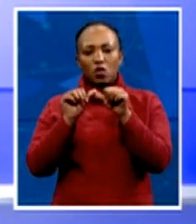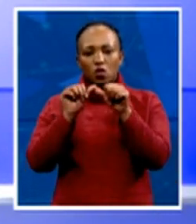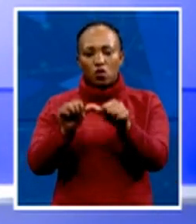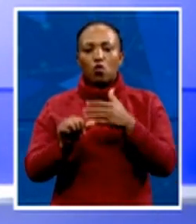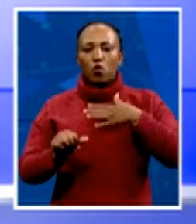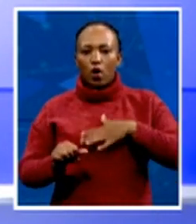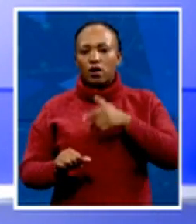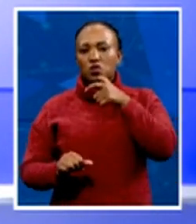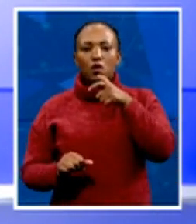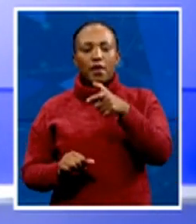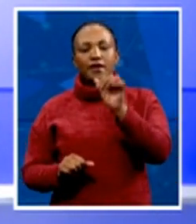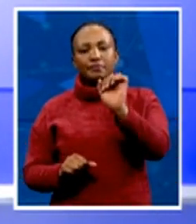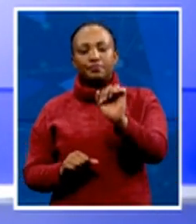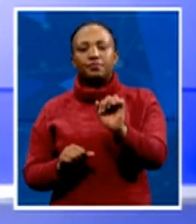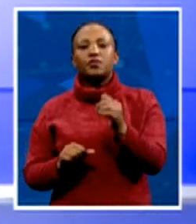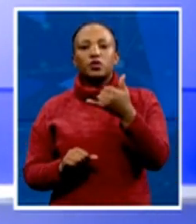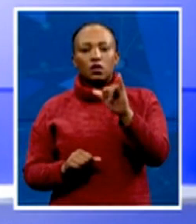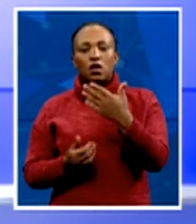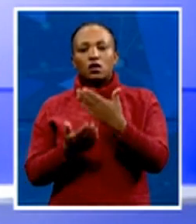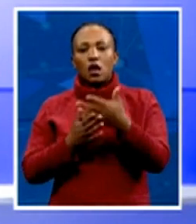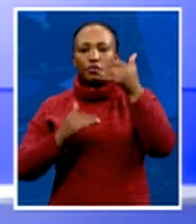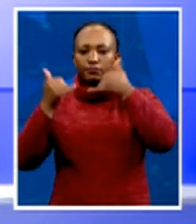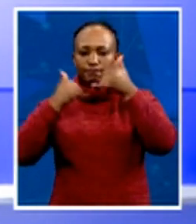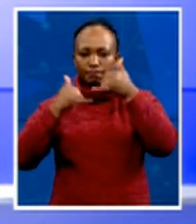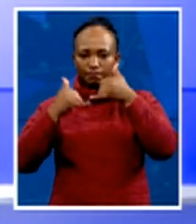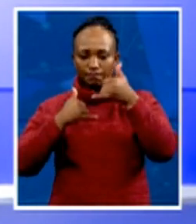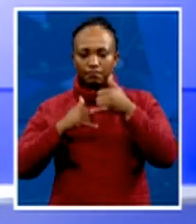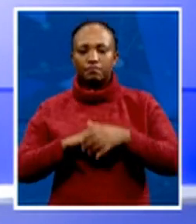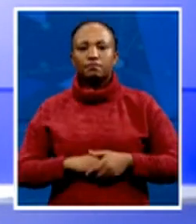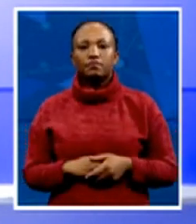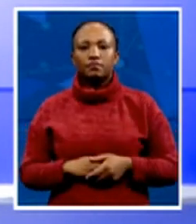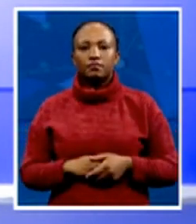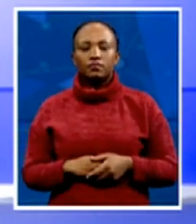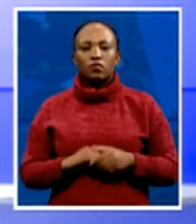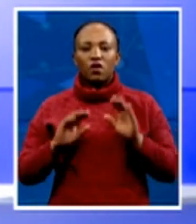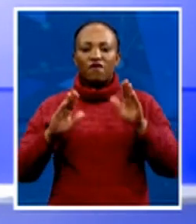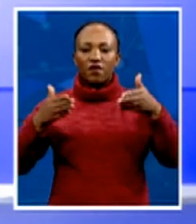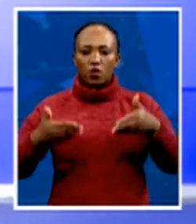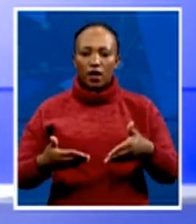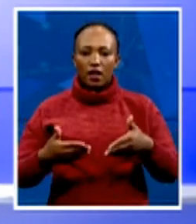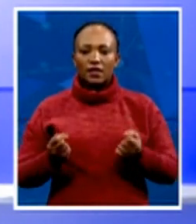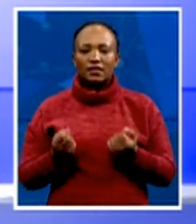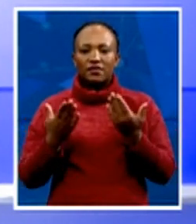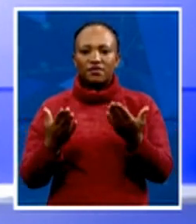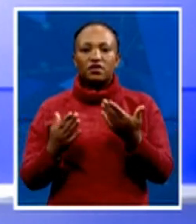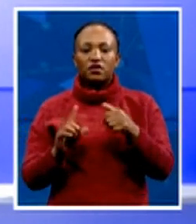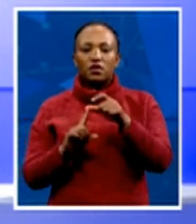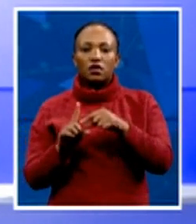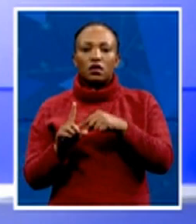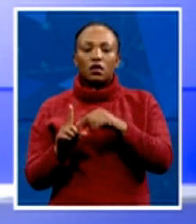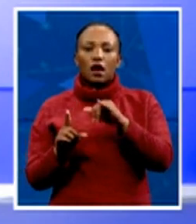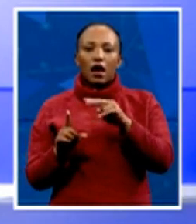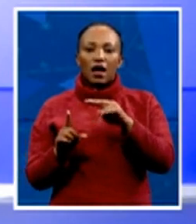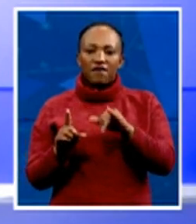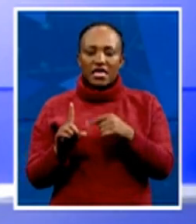calls in this regard. But that funeral service for the liberation struggle, still underway in her